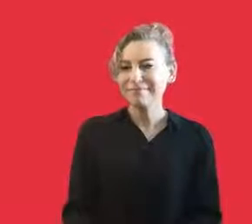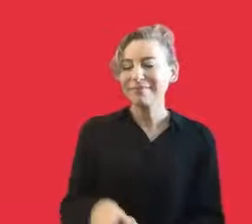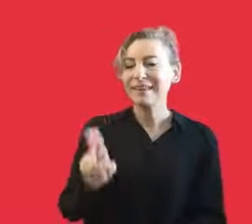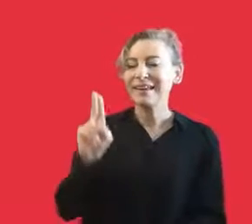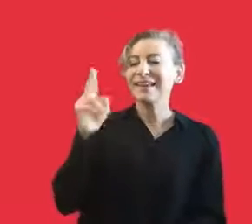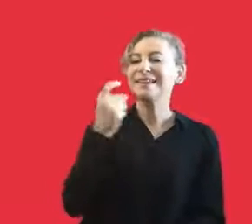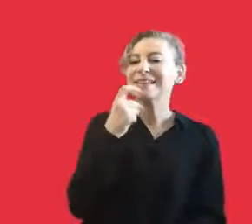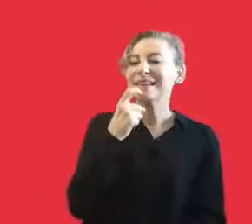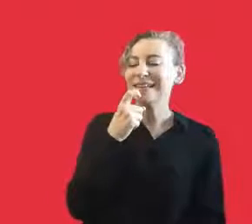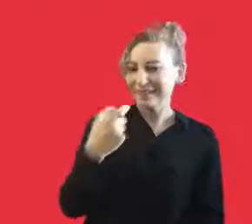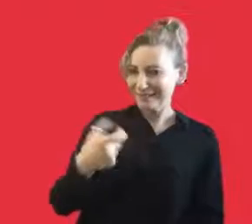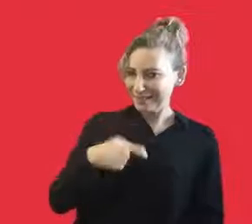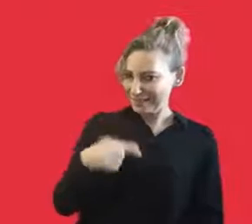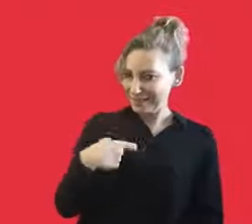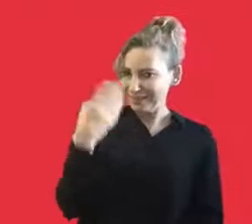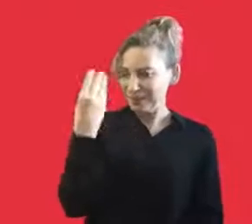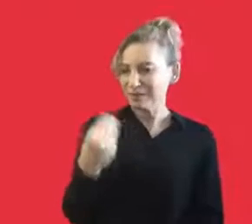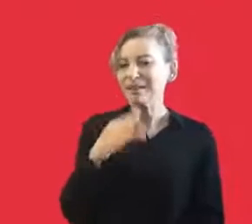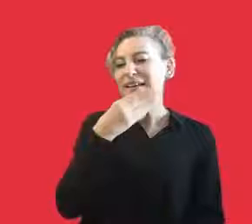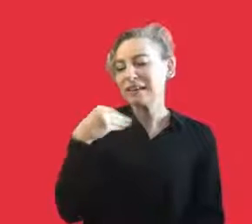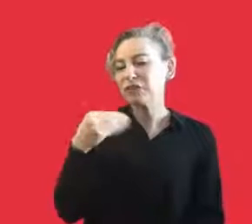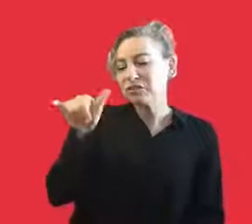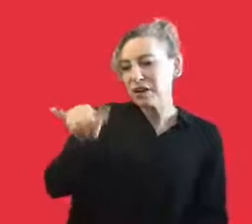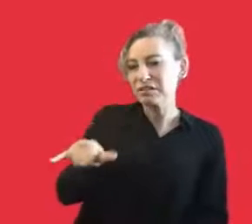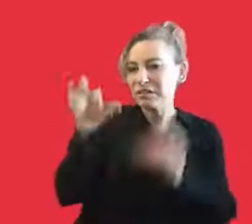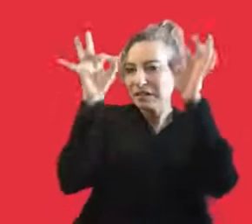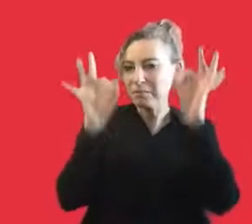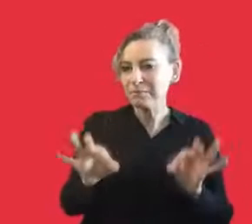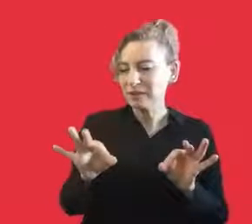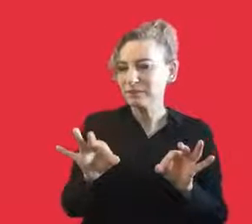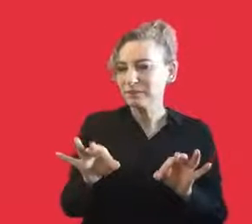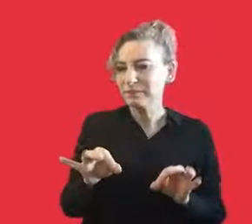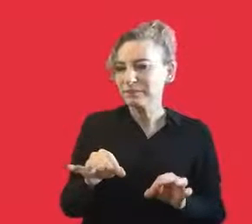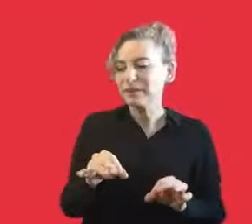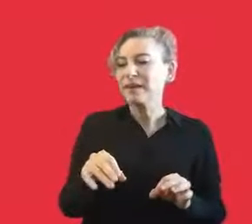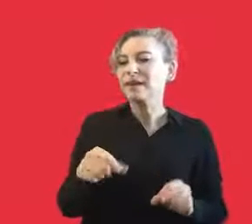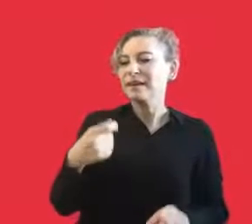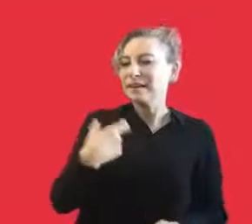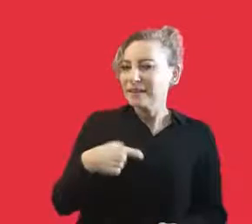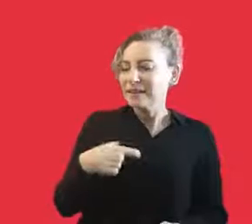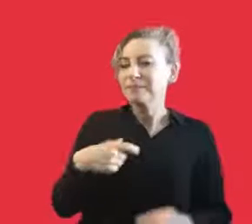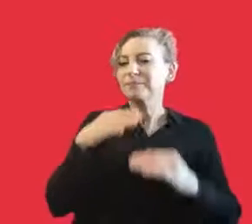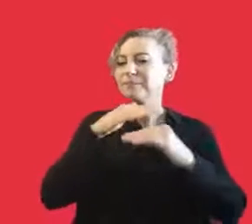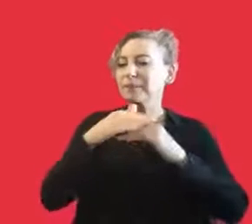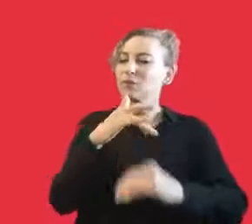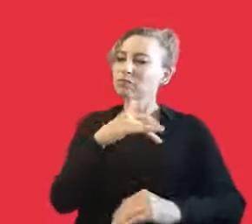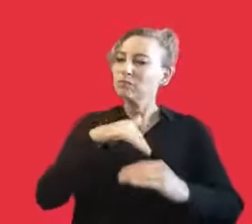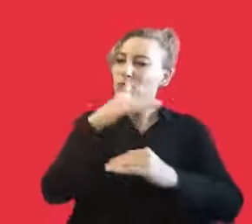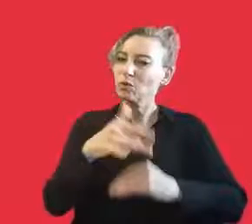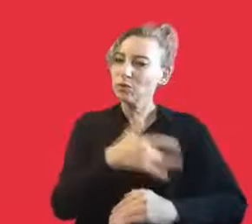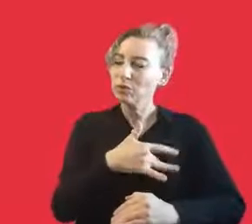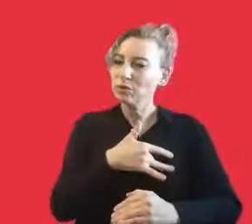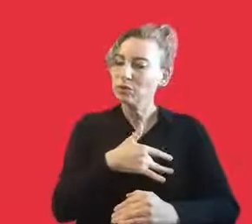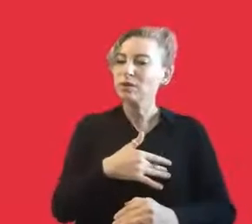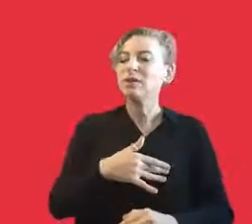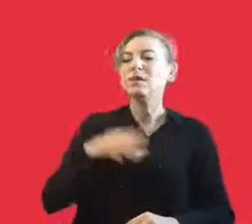So working in the NGOs for the last 20 years. So I have participated in most of